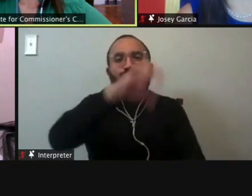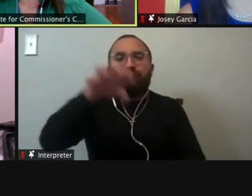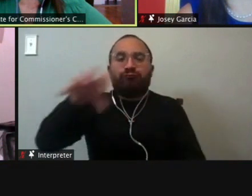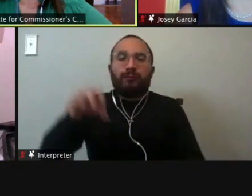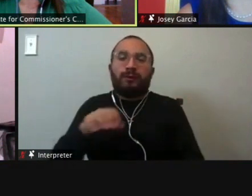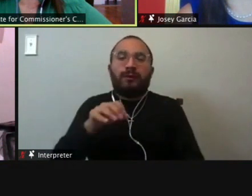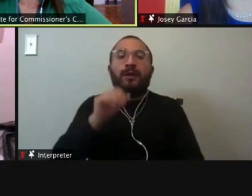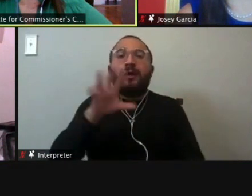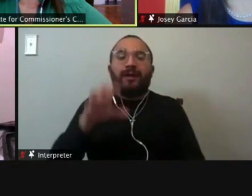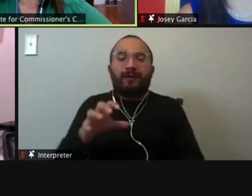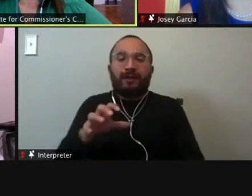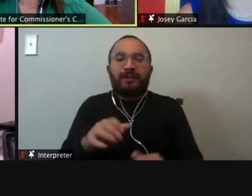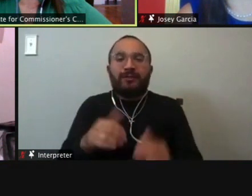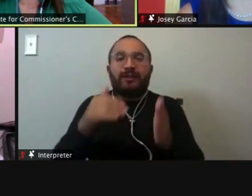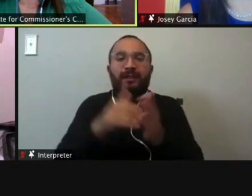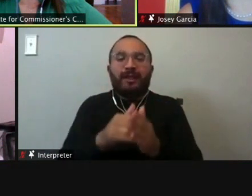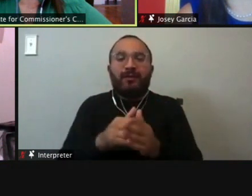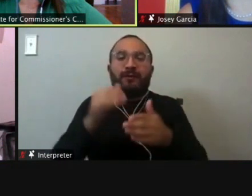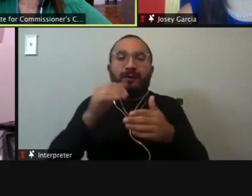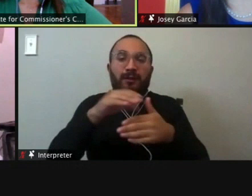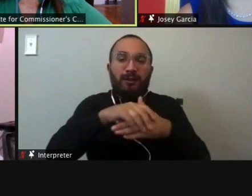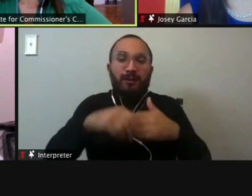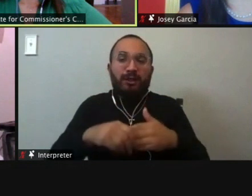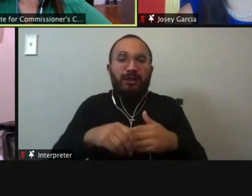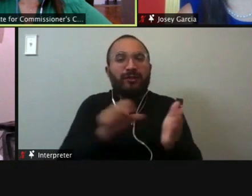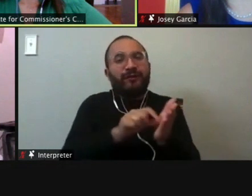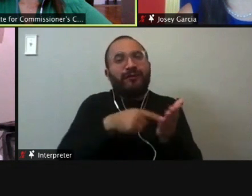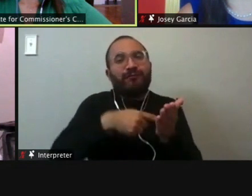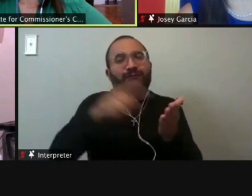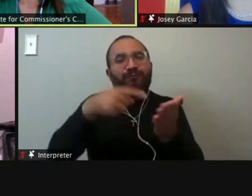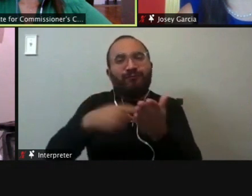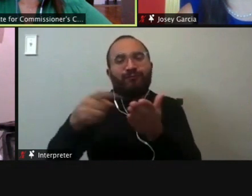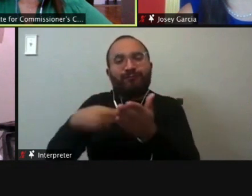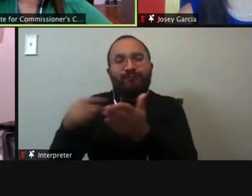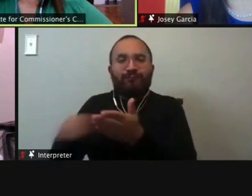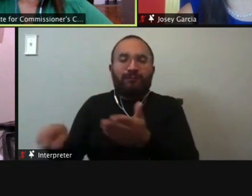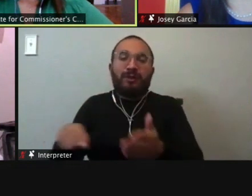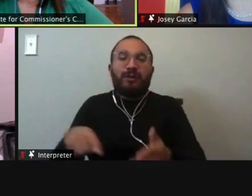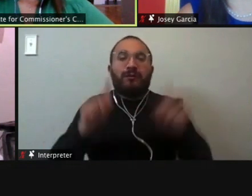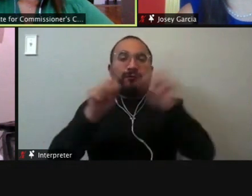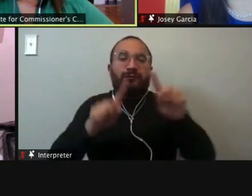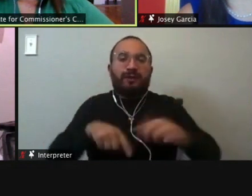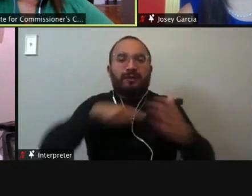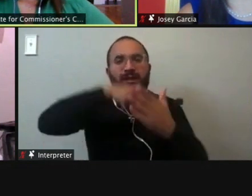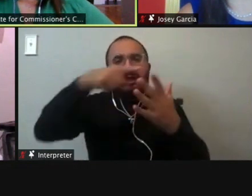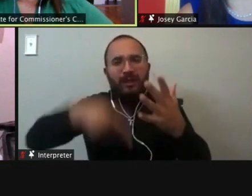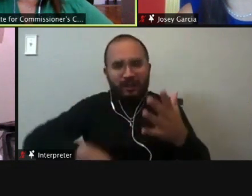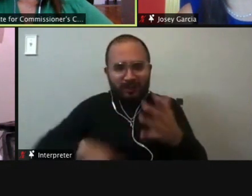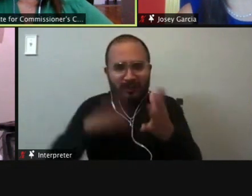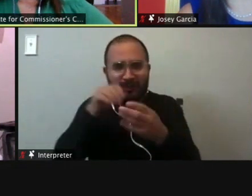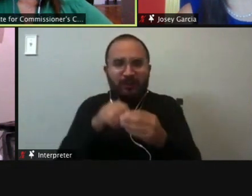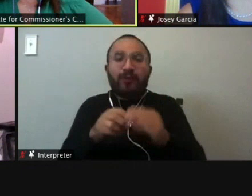$500,000 to display artifacts, $900,000 for kiosk. We, have the funds for